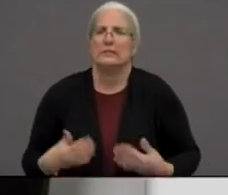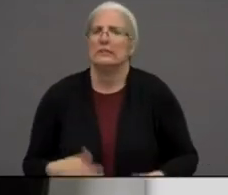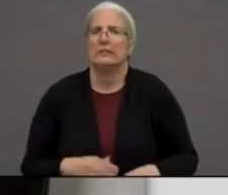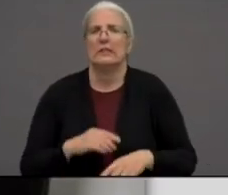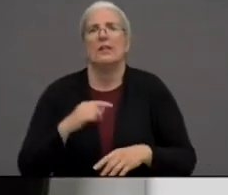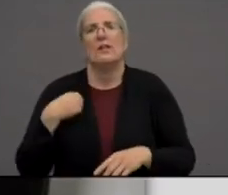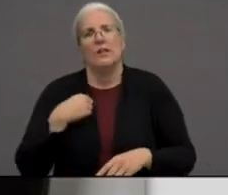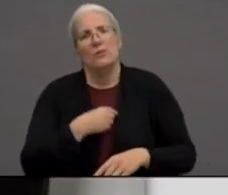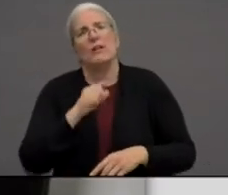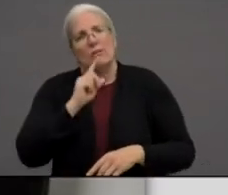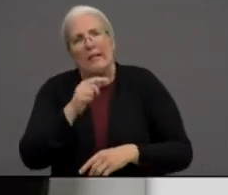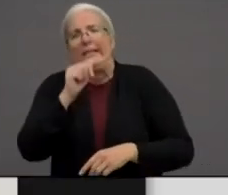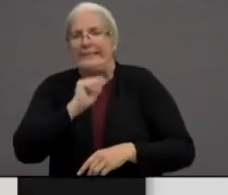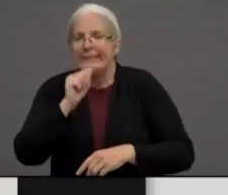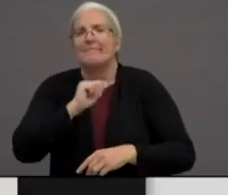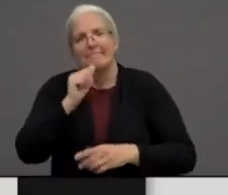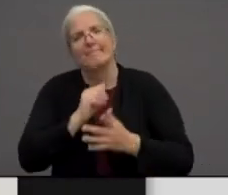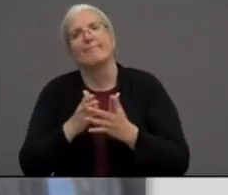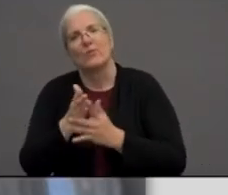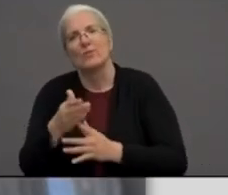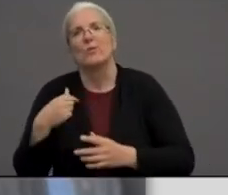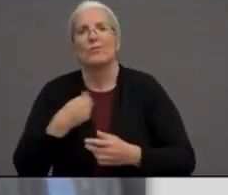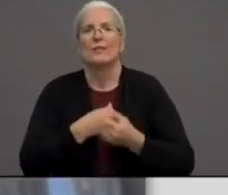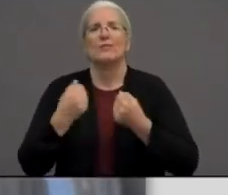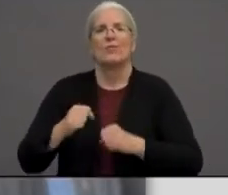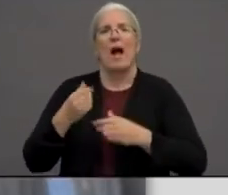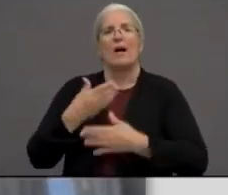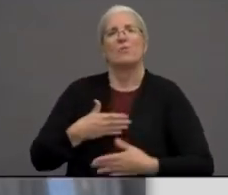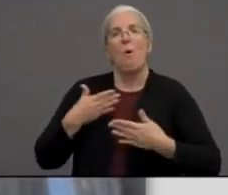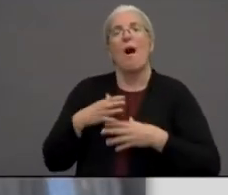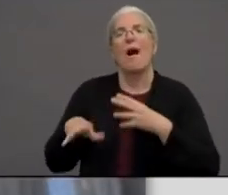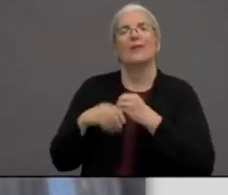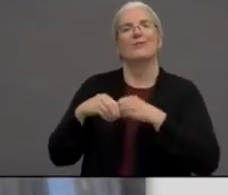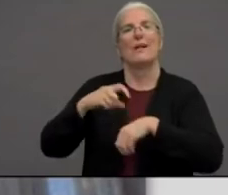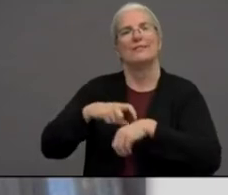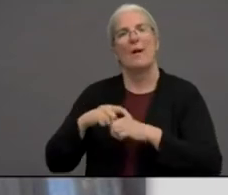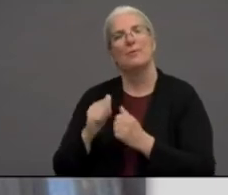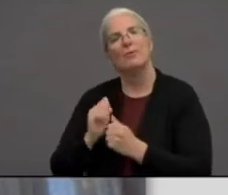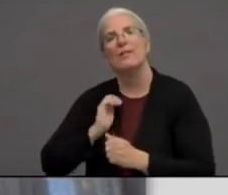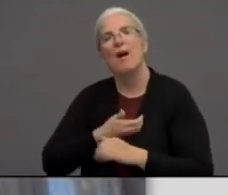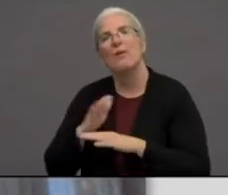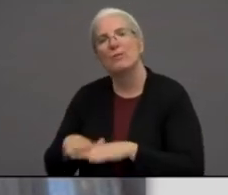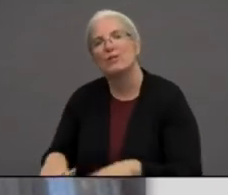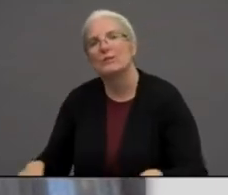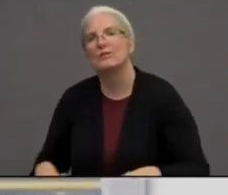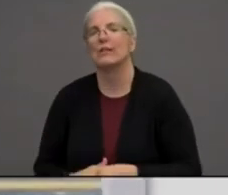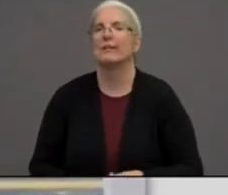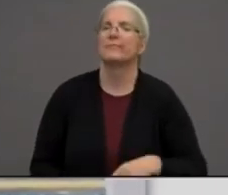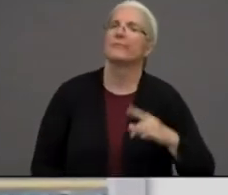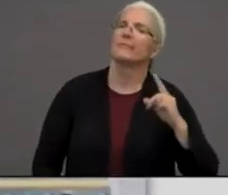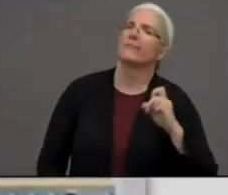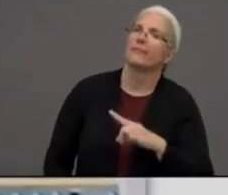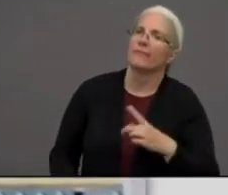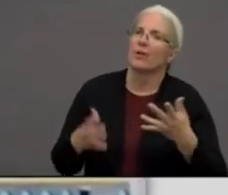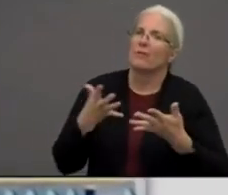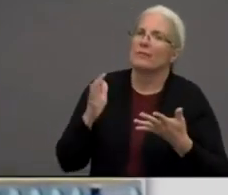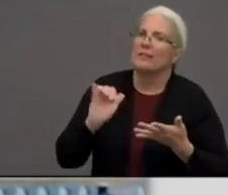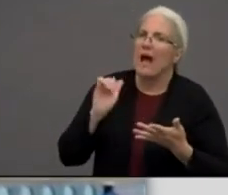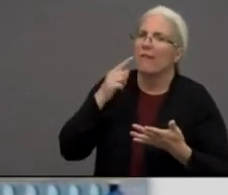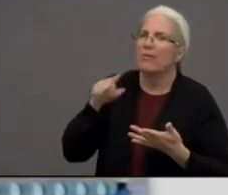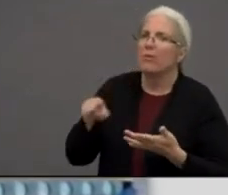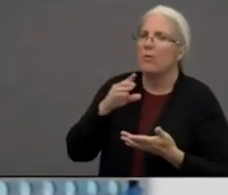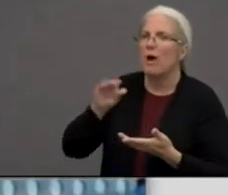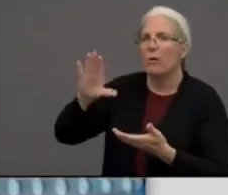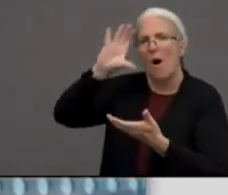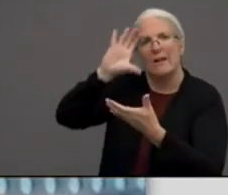the extra time with his parents. So what has it been like for you and your husband, you know, with them not going to